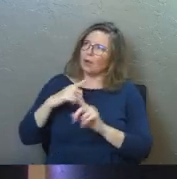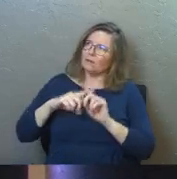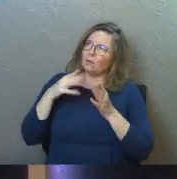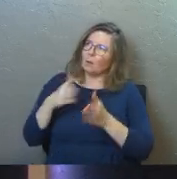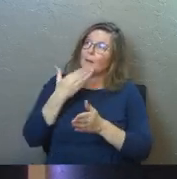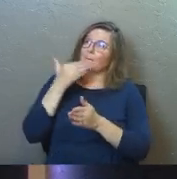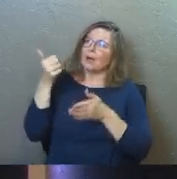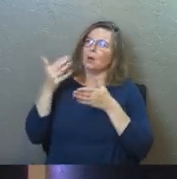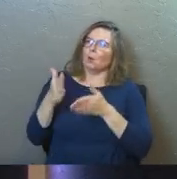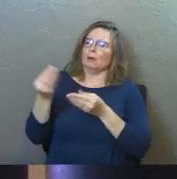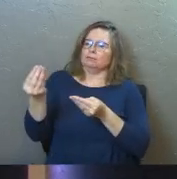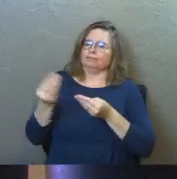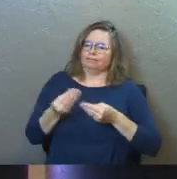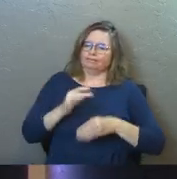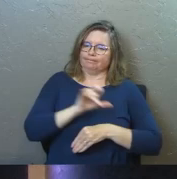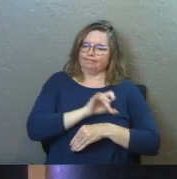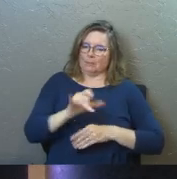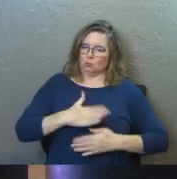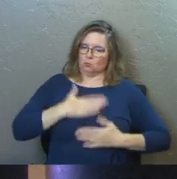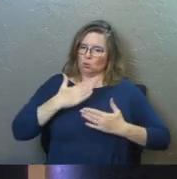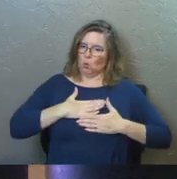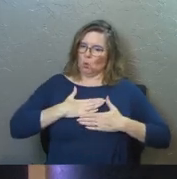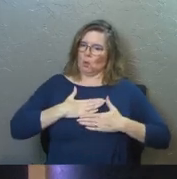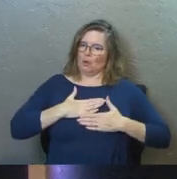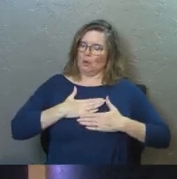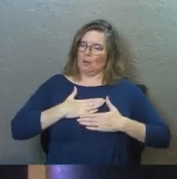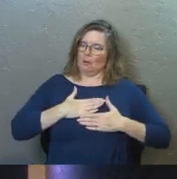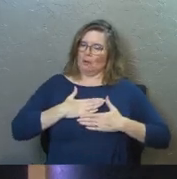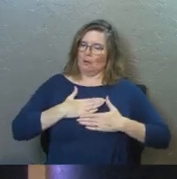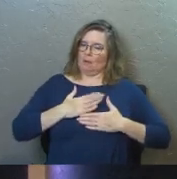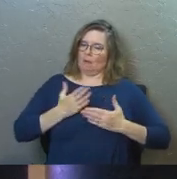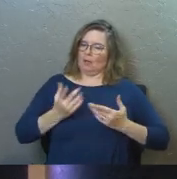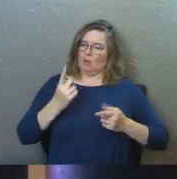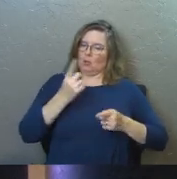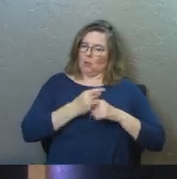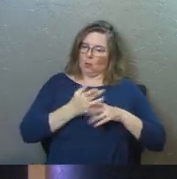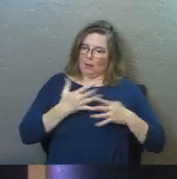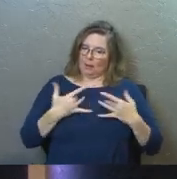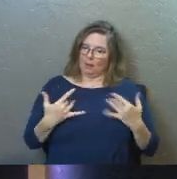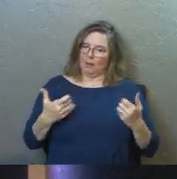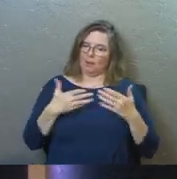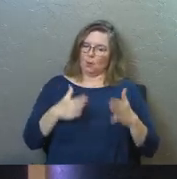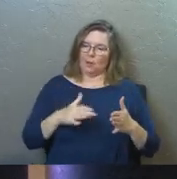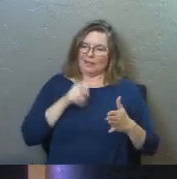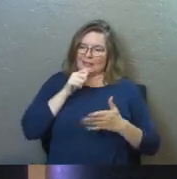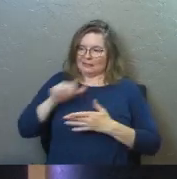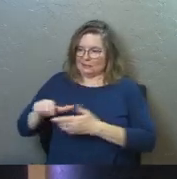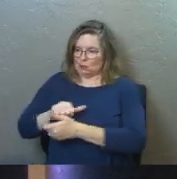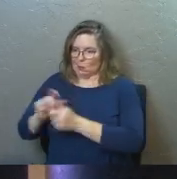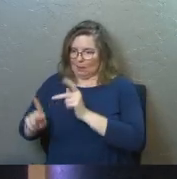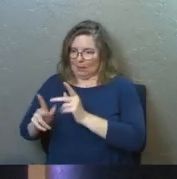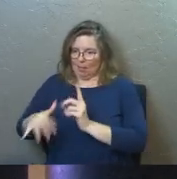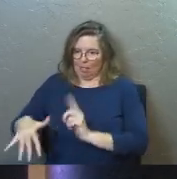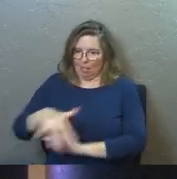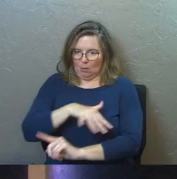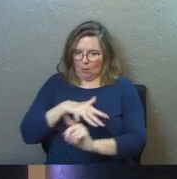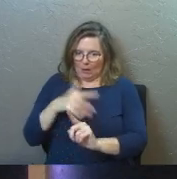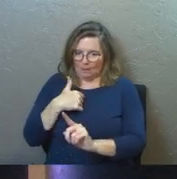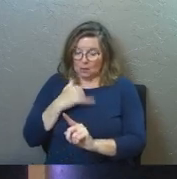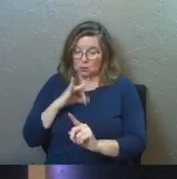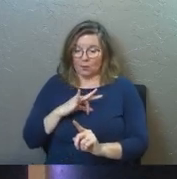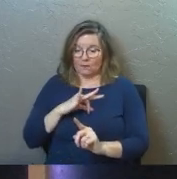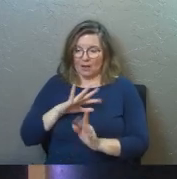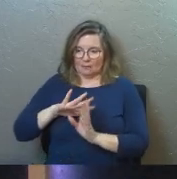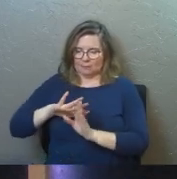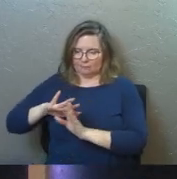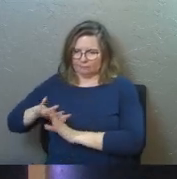life, you designed me from the ground up to get joy in the right way, in a healthy way that doesn't destroy the people around me, so